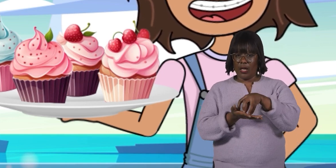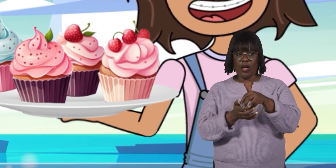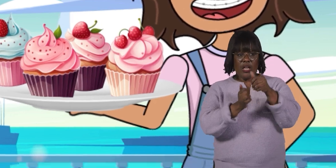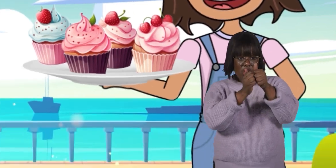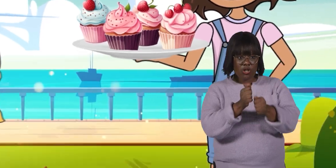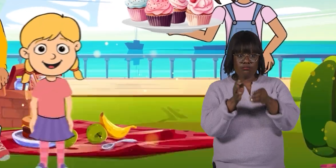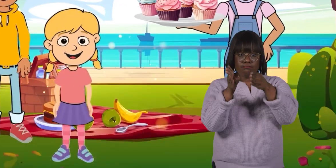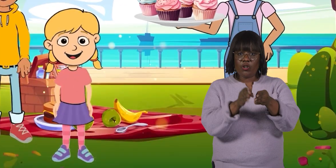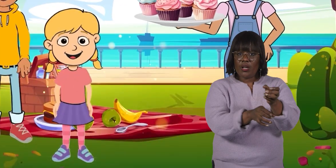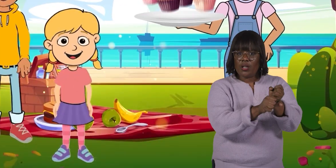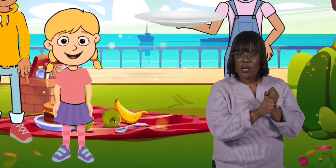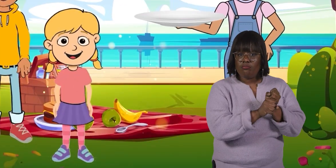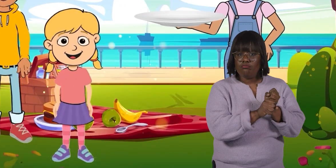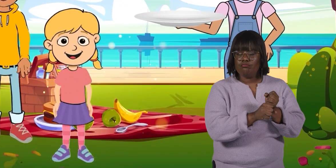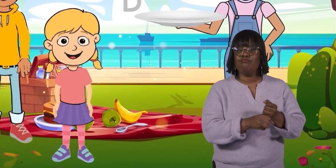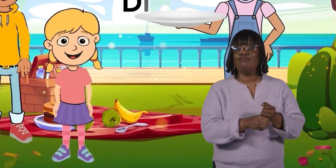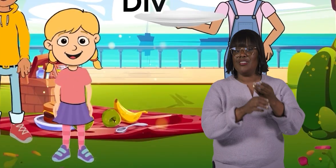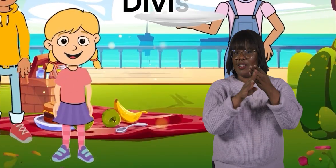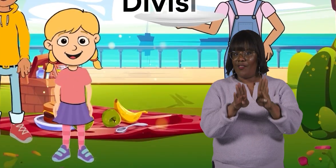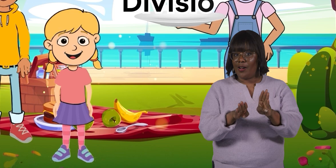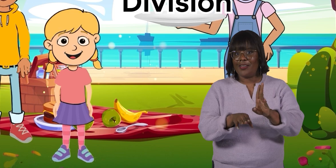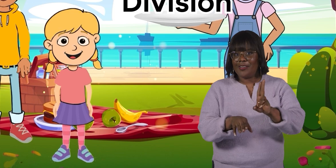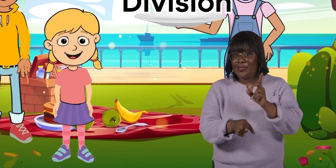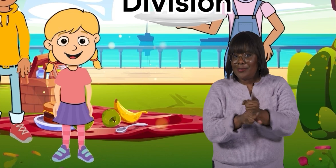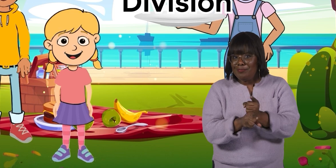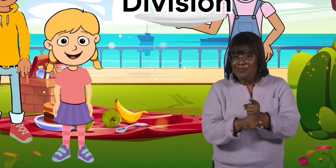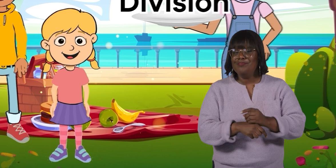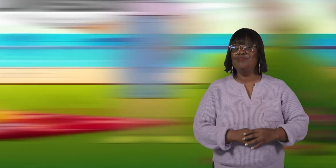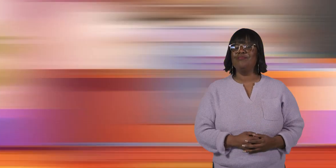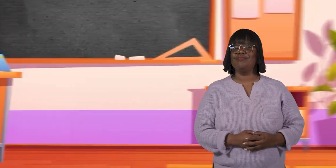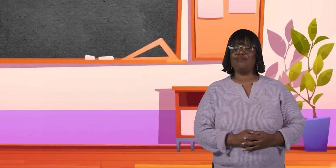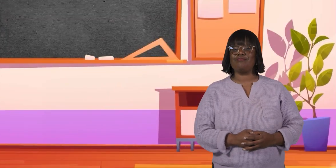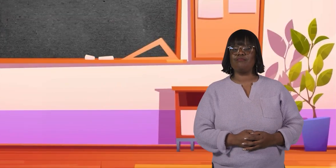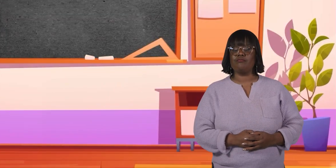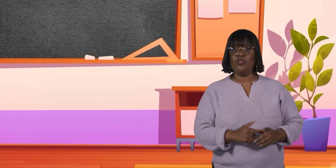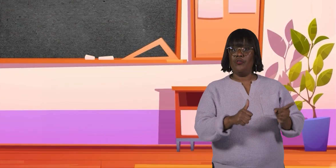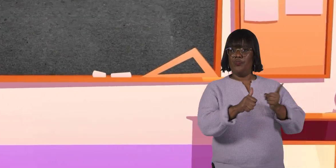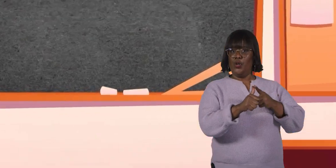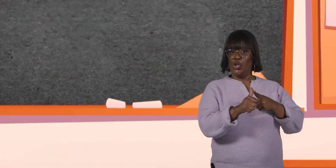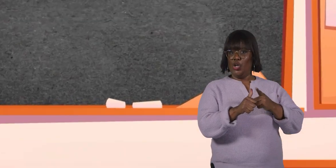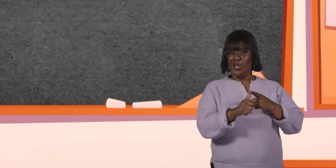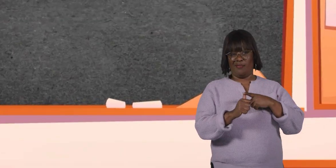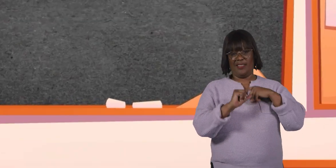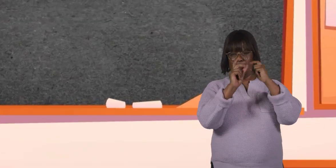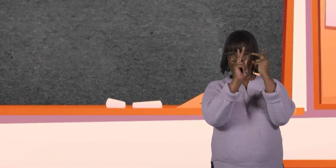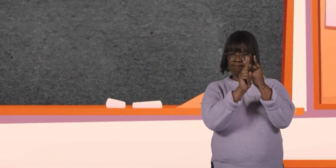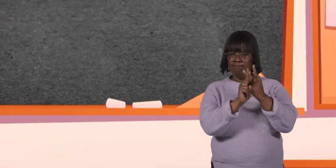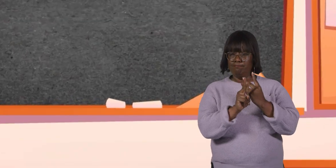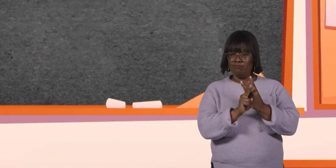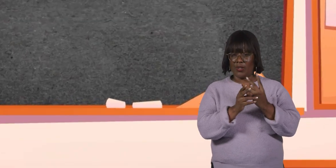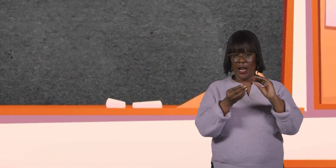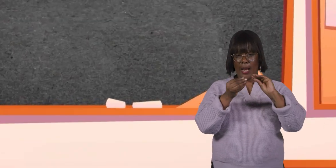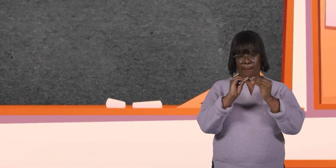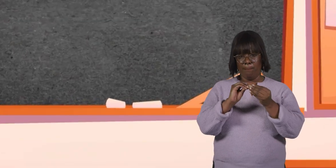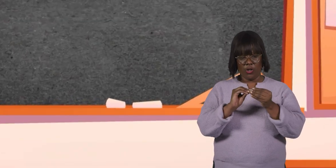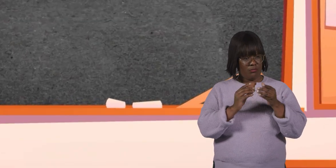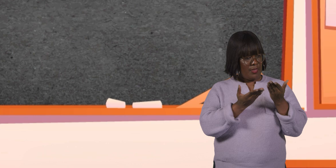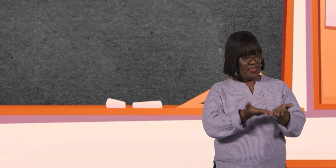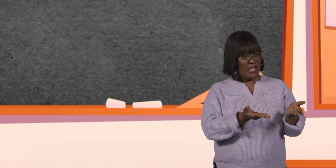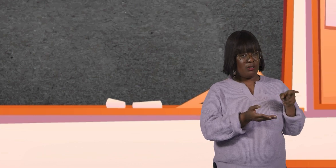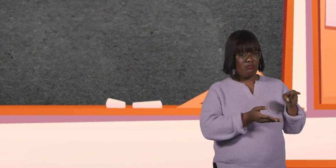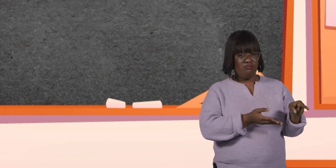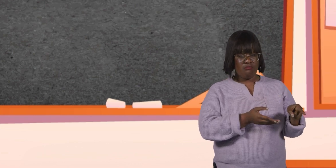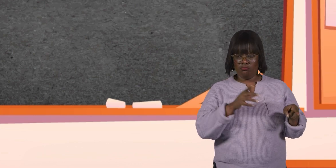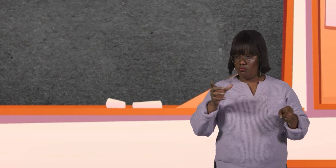each person gets? By division, of course. First, we have to figure out what the number of